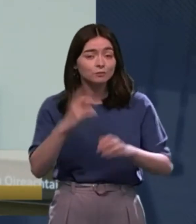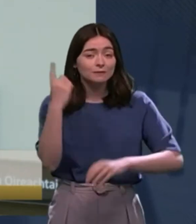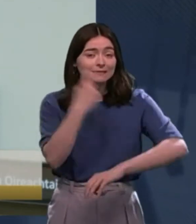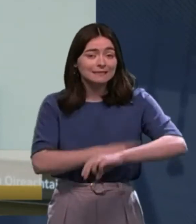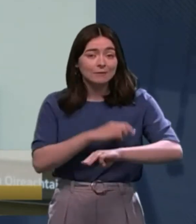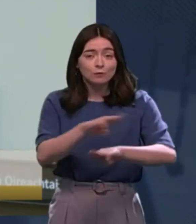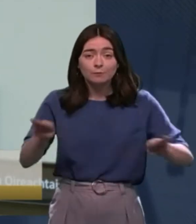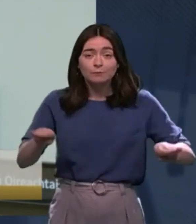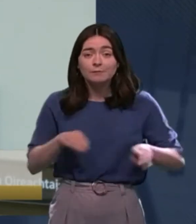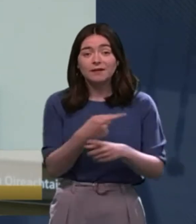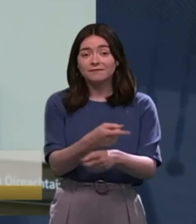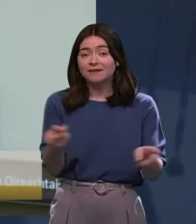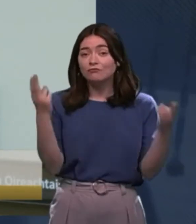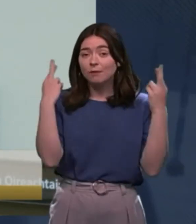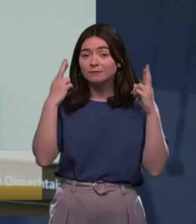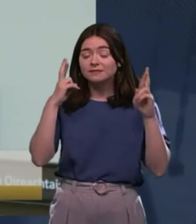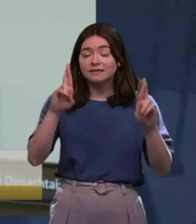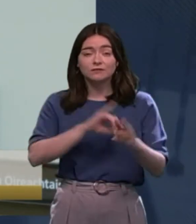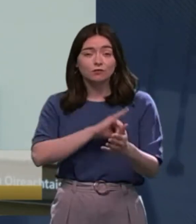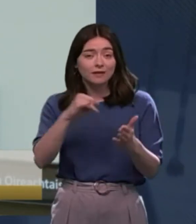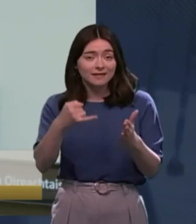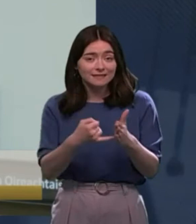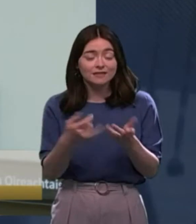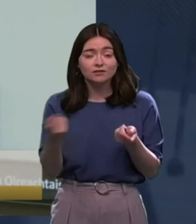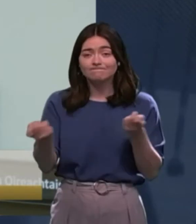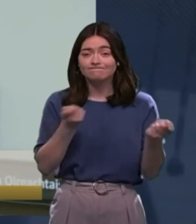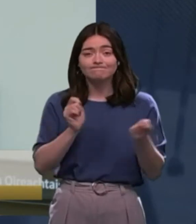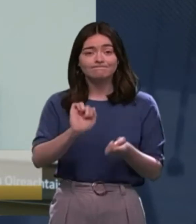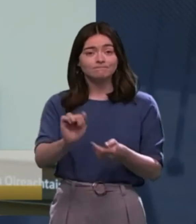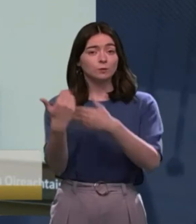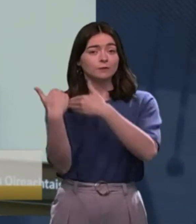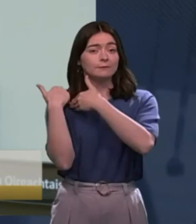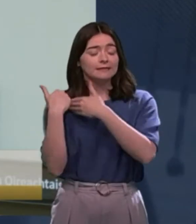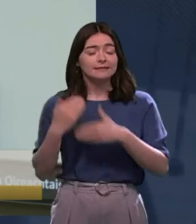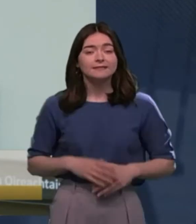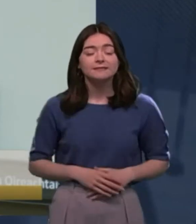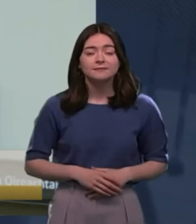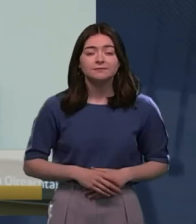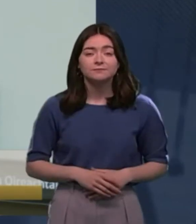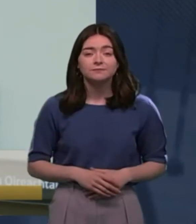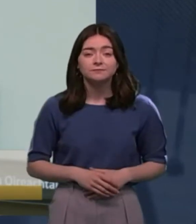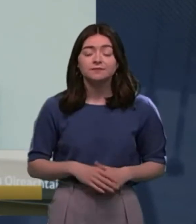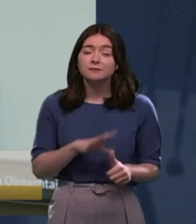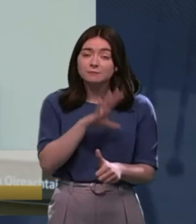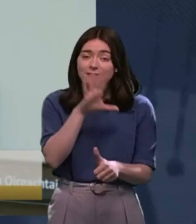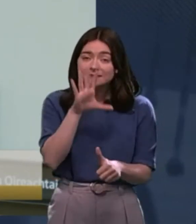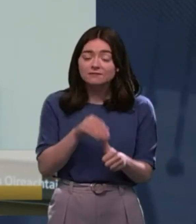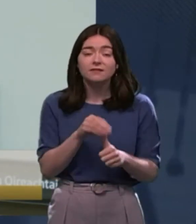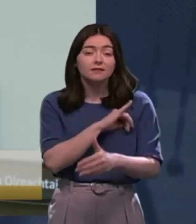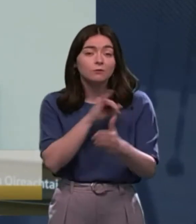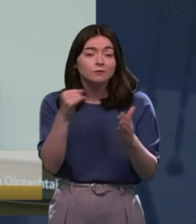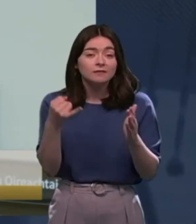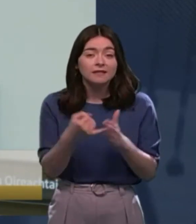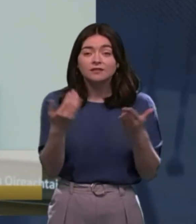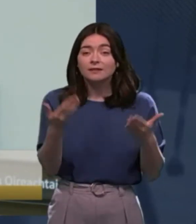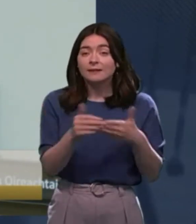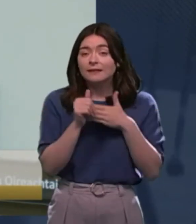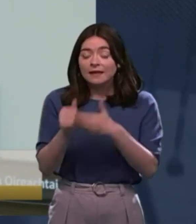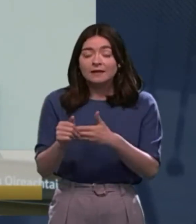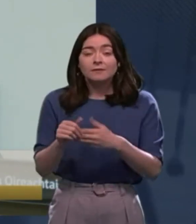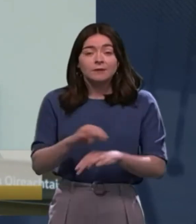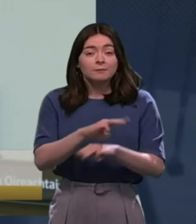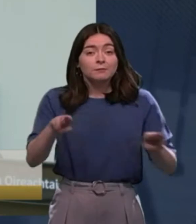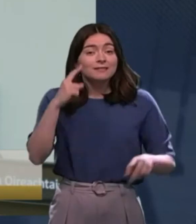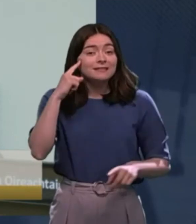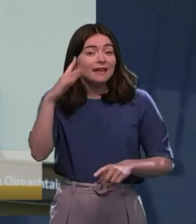representative organisations in the performance of their functions, especially organisations led by people with intellectual